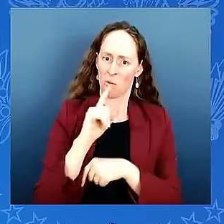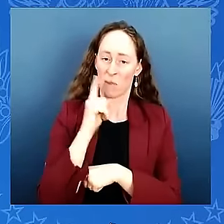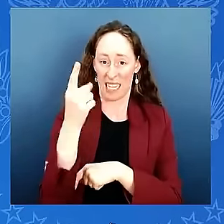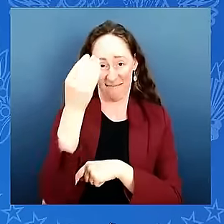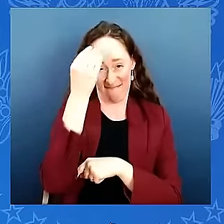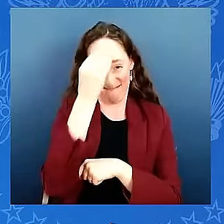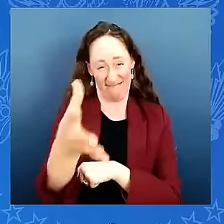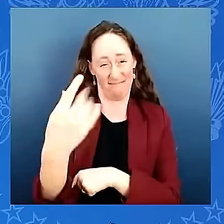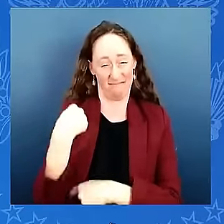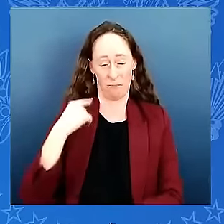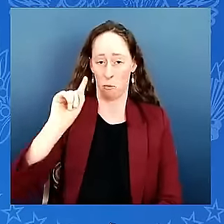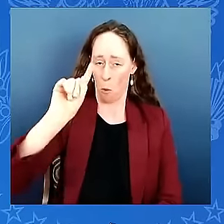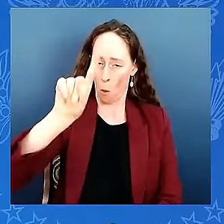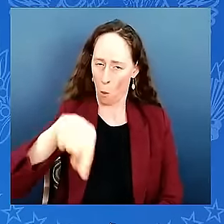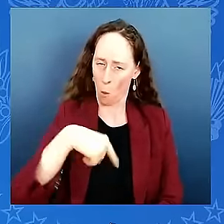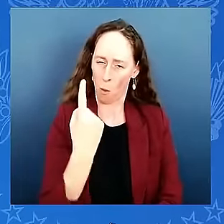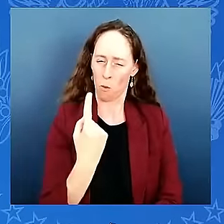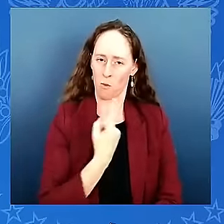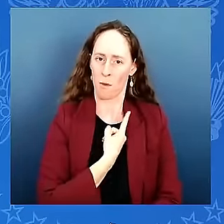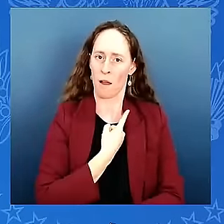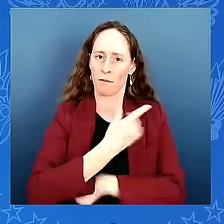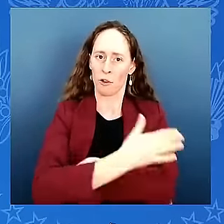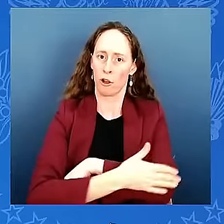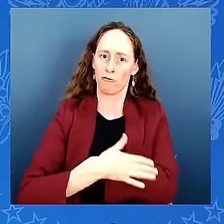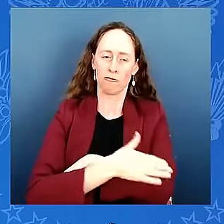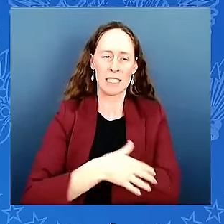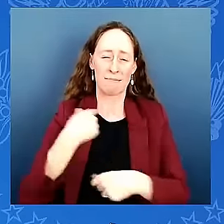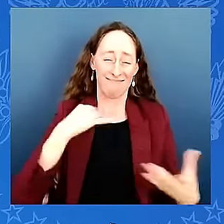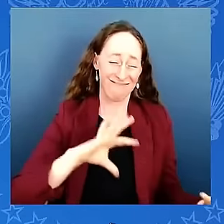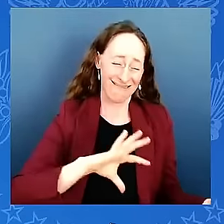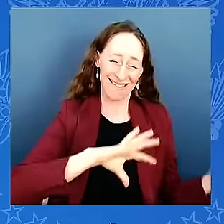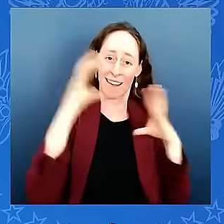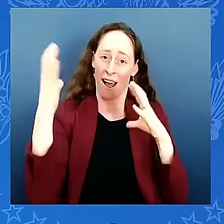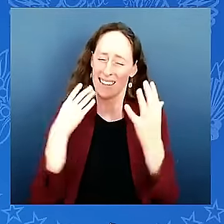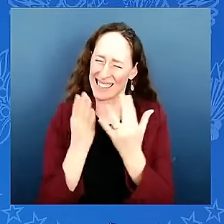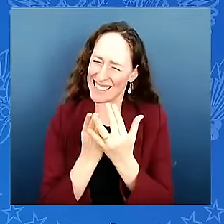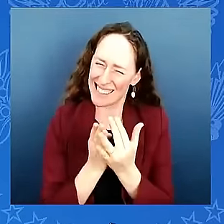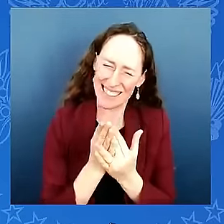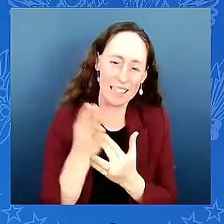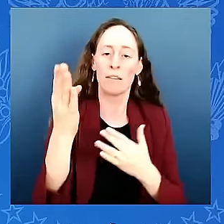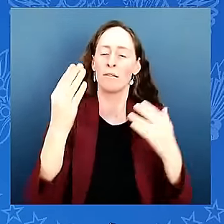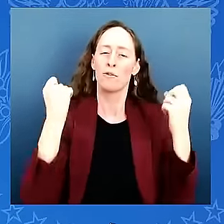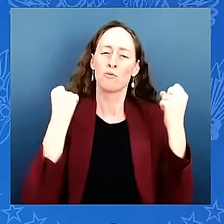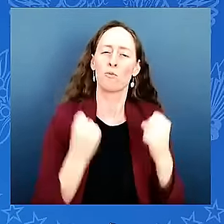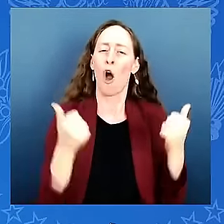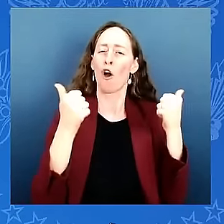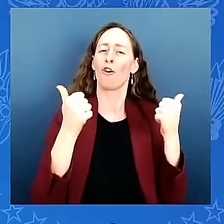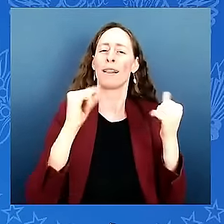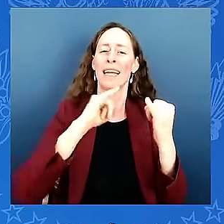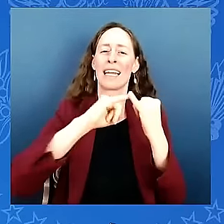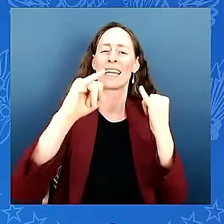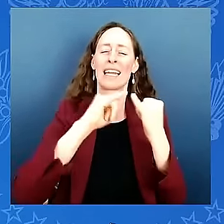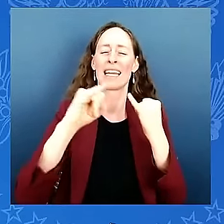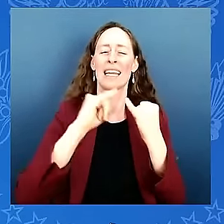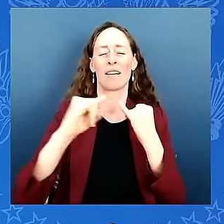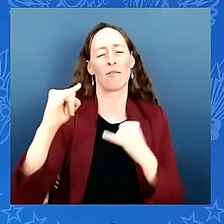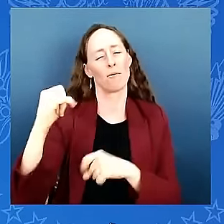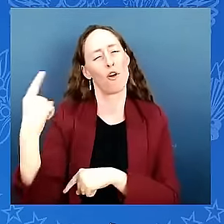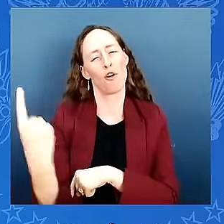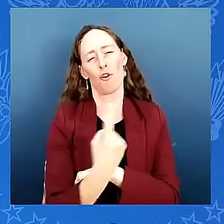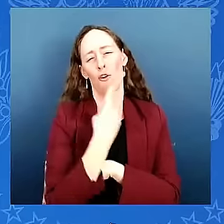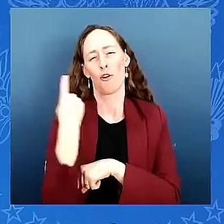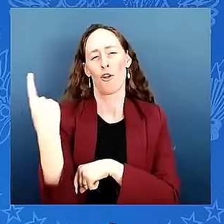faced stronger than when we entered that crisis we just have to remember who we are we're the united states of america